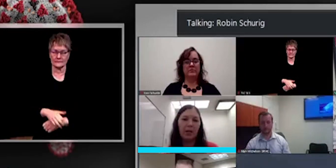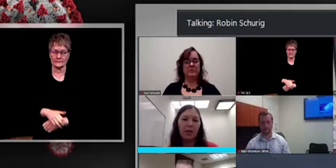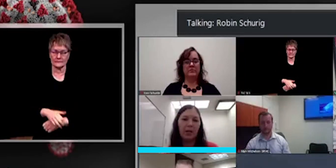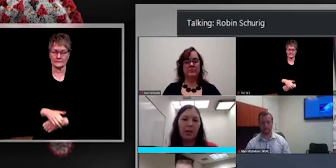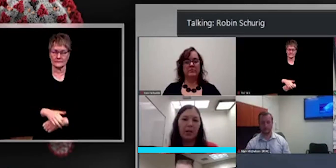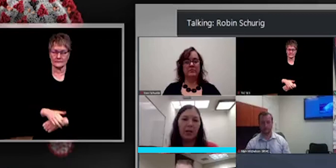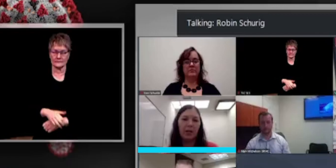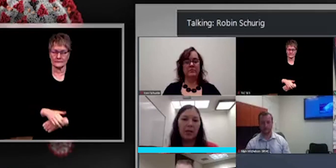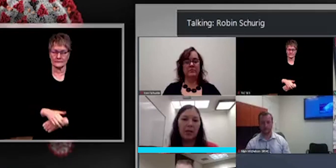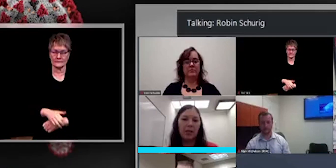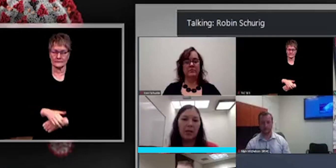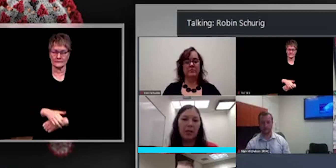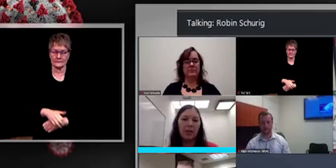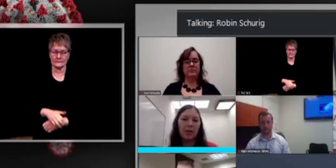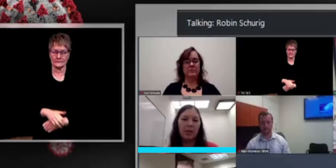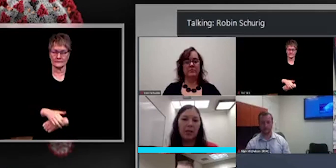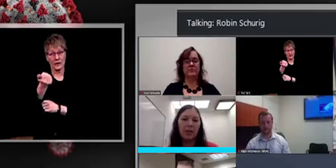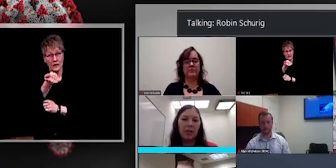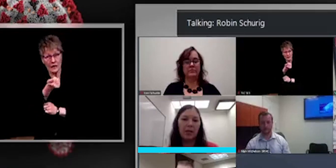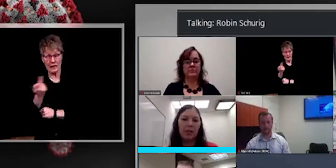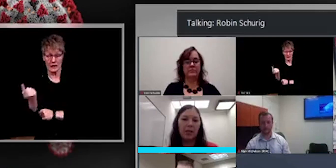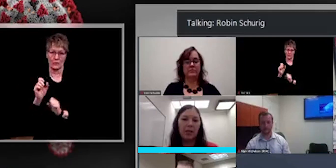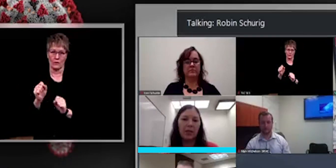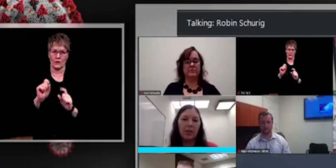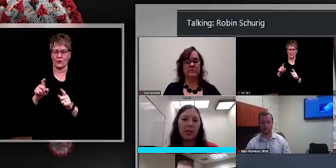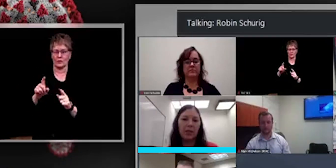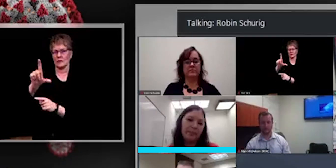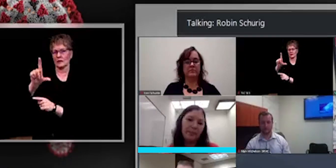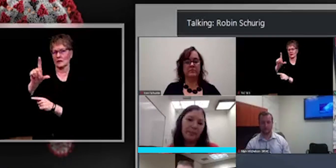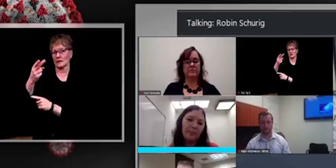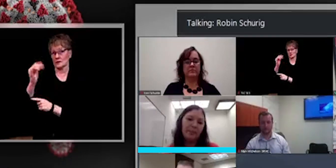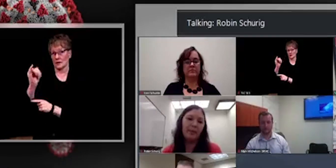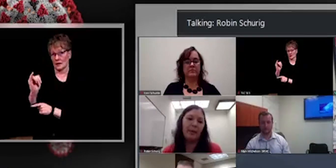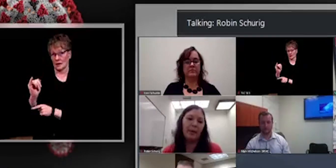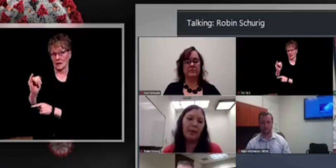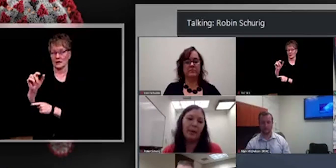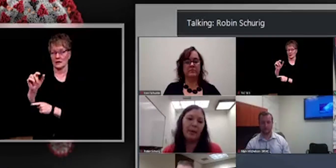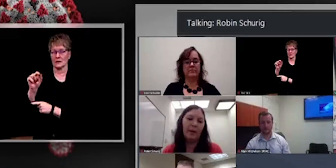.care to schedule an appointment. That will pass it off to Dr. Ramstrom.